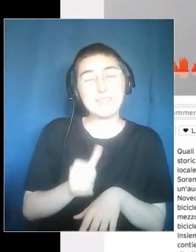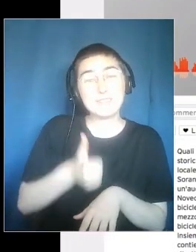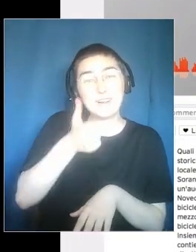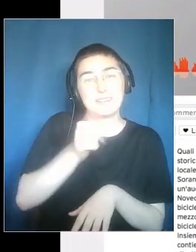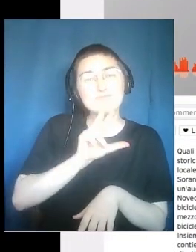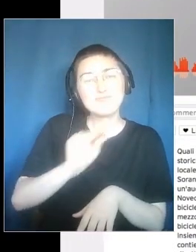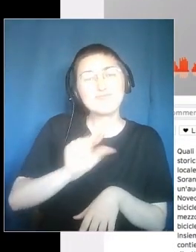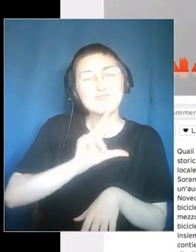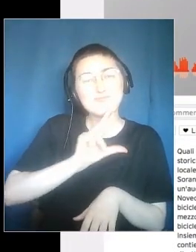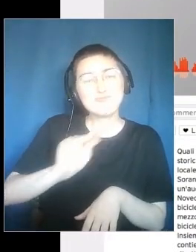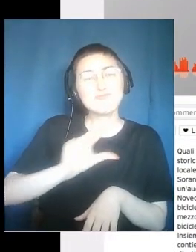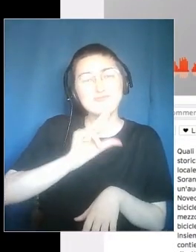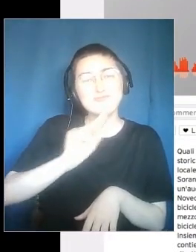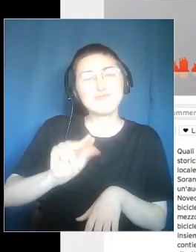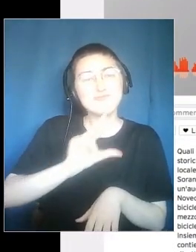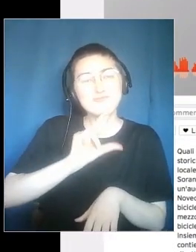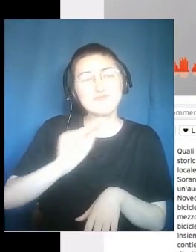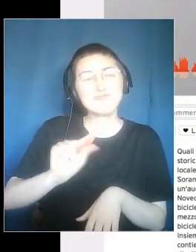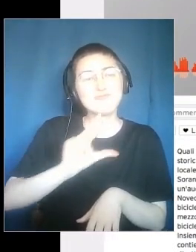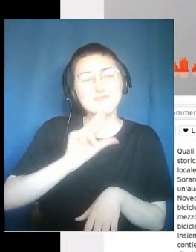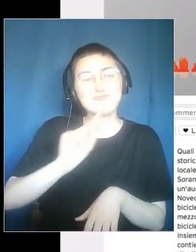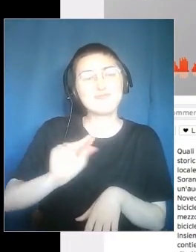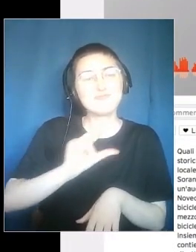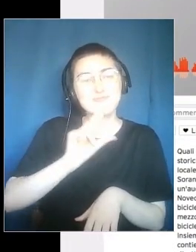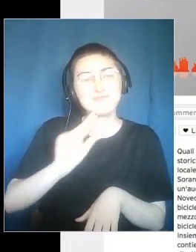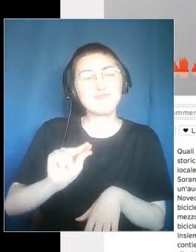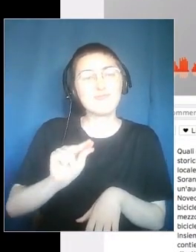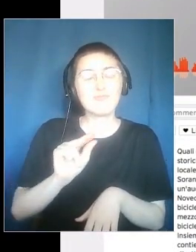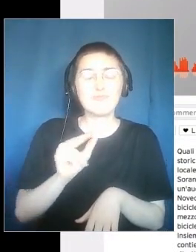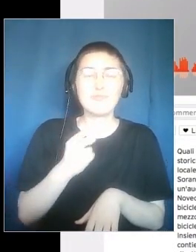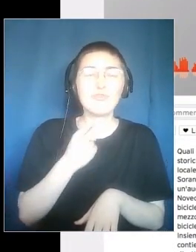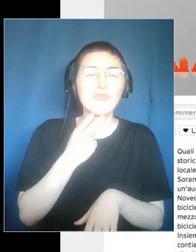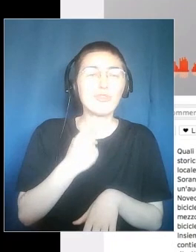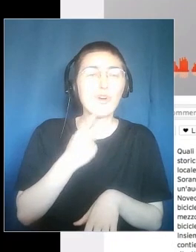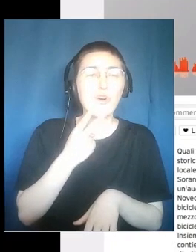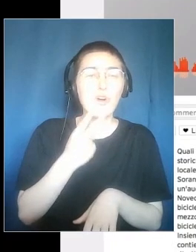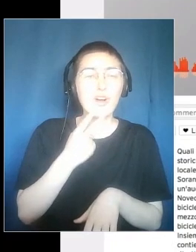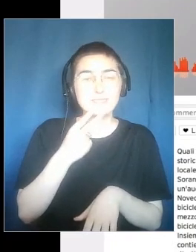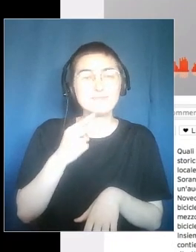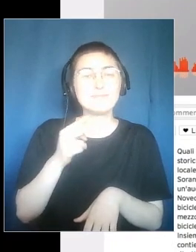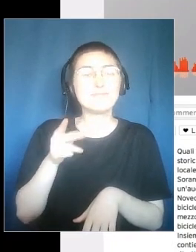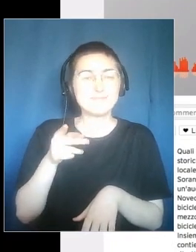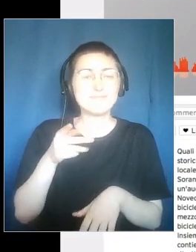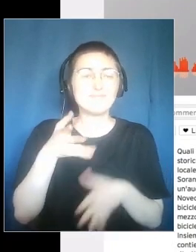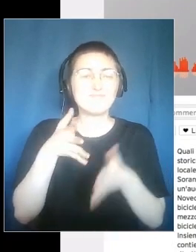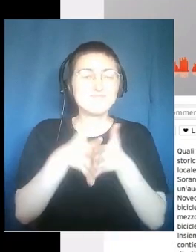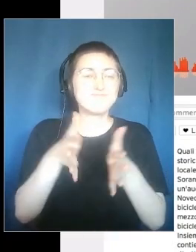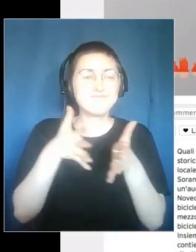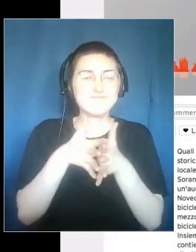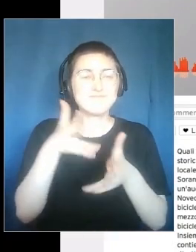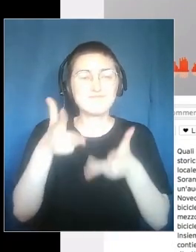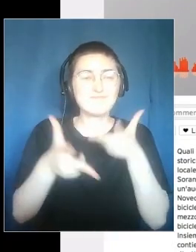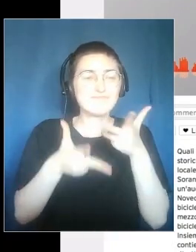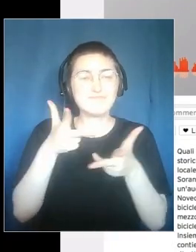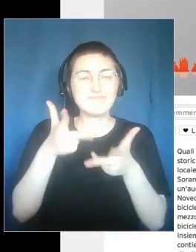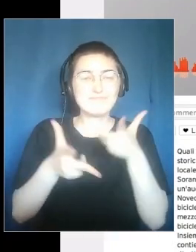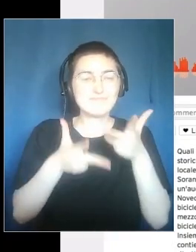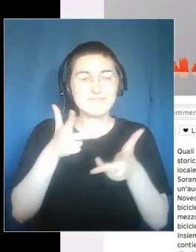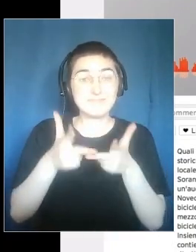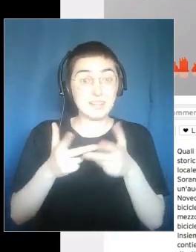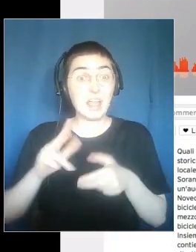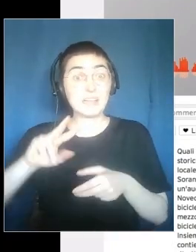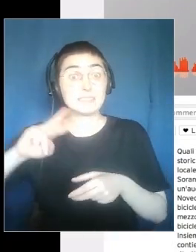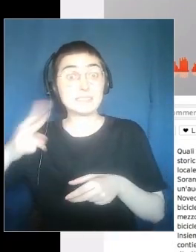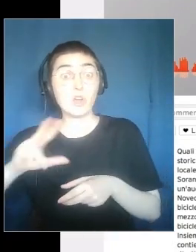Moleta. Fabricavo e vendevo in costo, aggiustavo i miei,